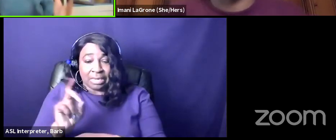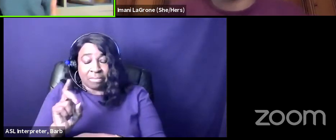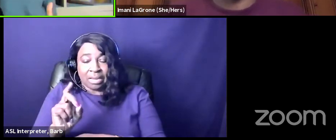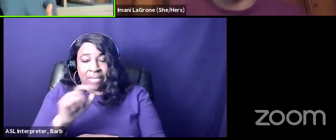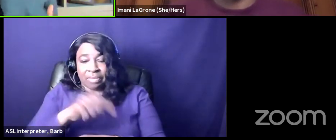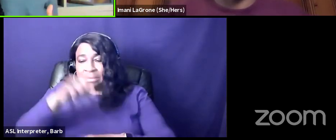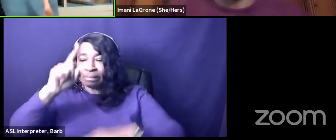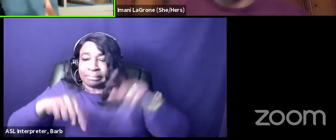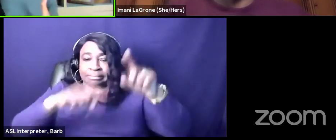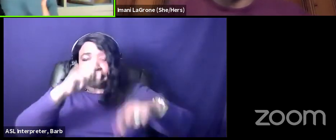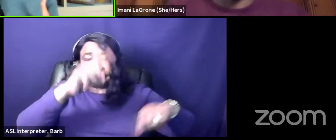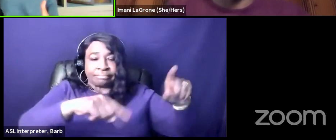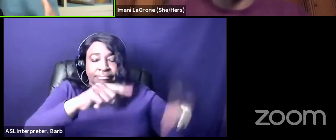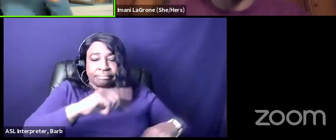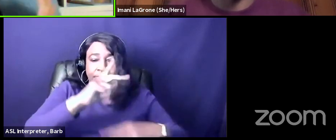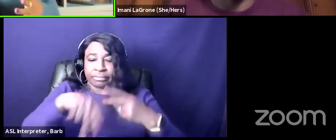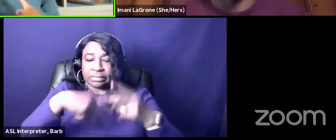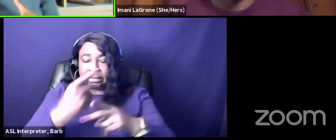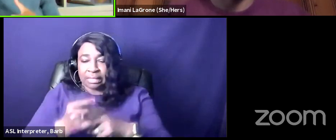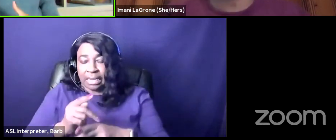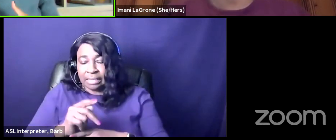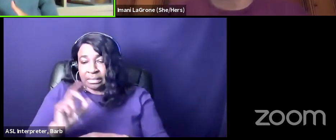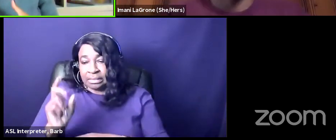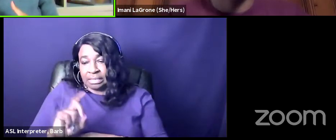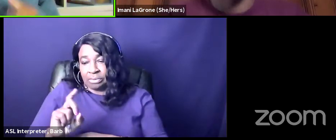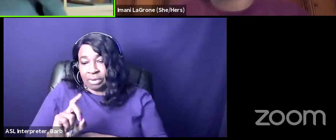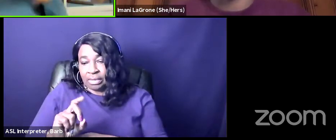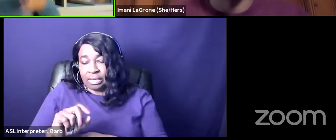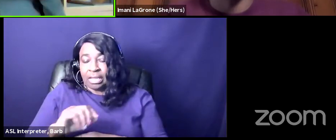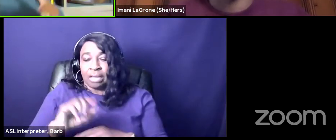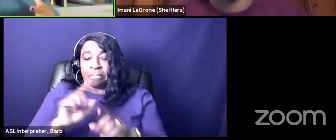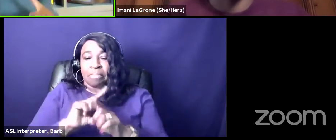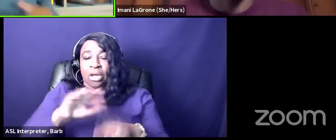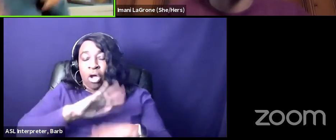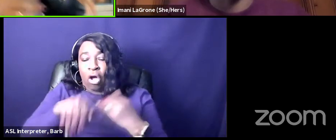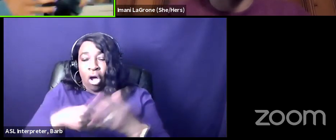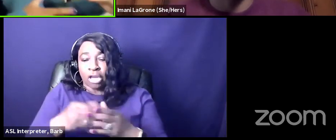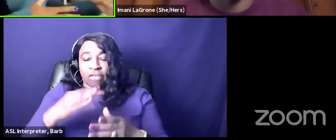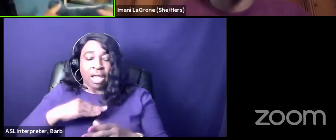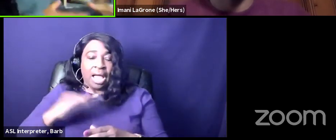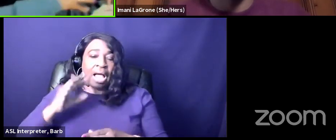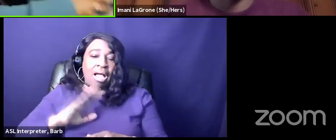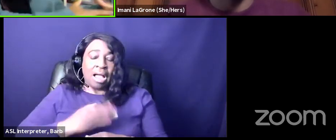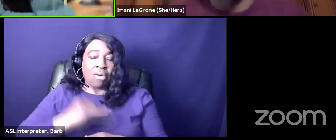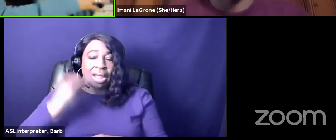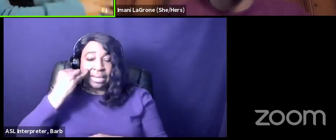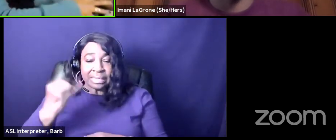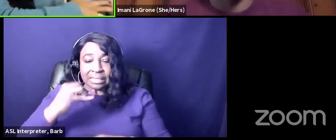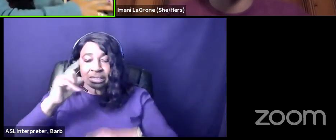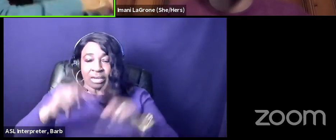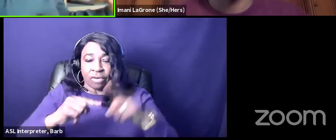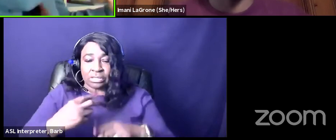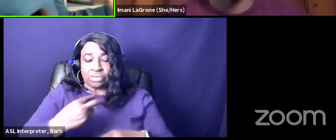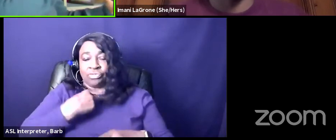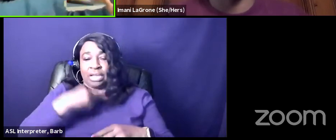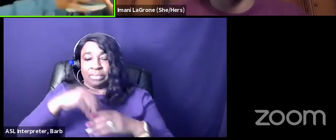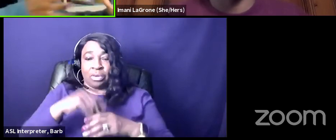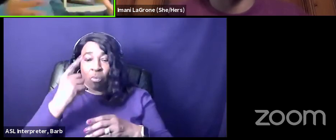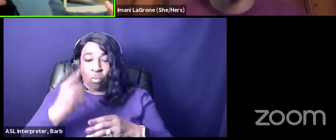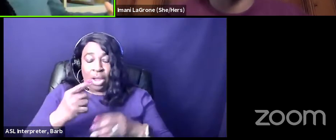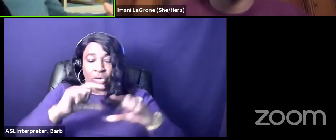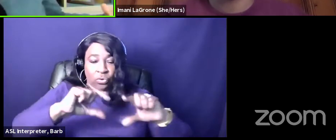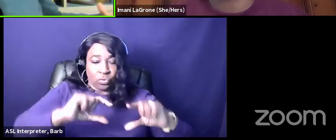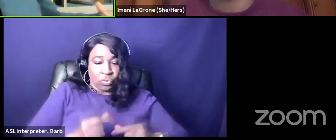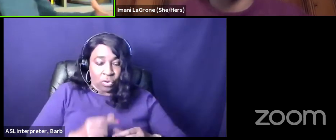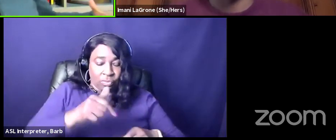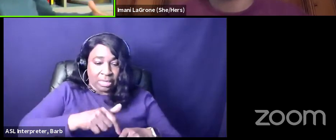all of our ideological diversity is trapped in one party so we have your hardcore progressive black women with